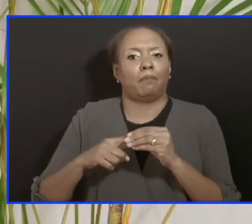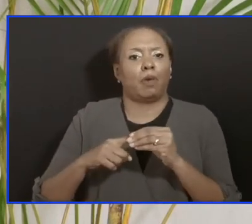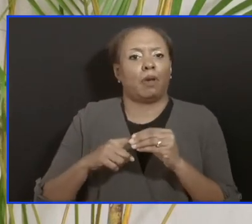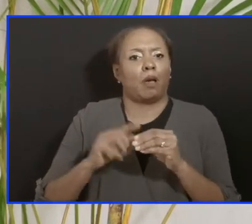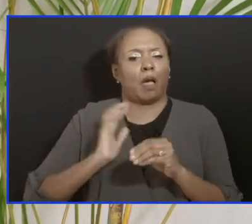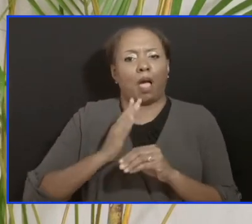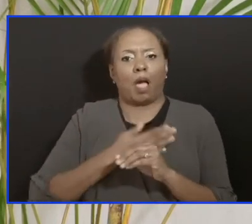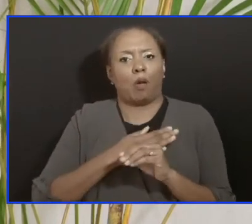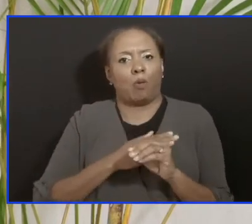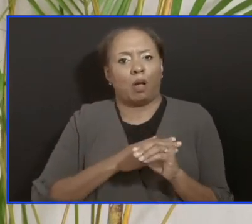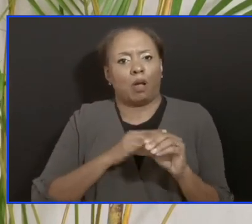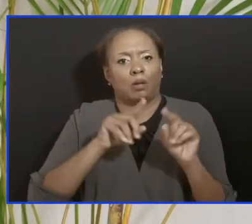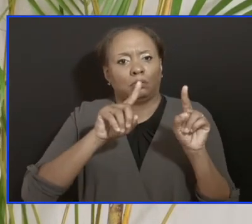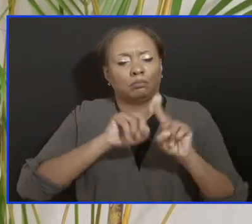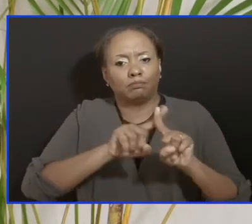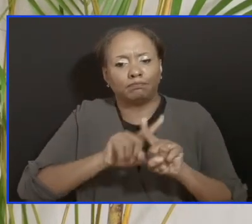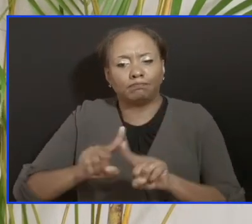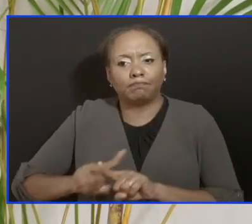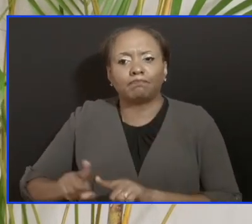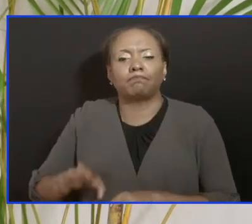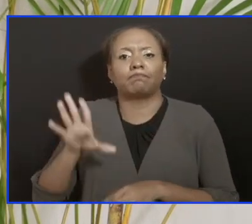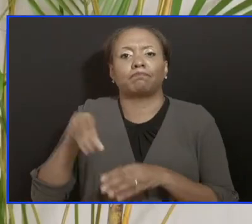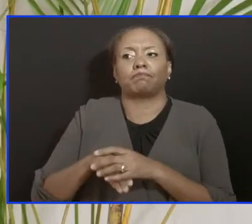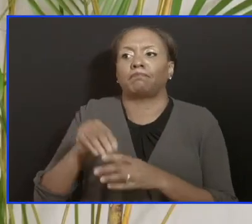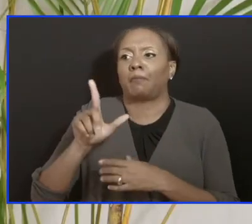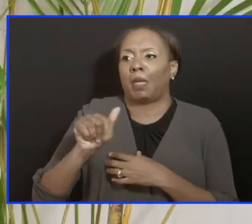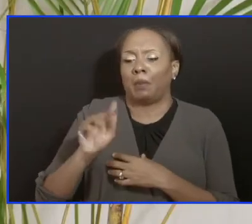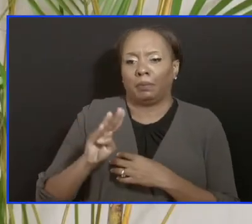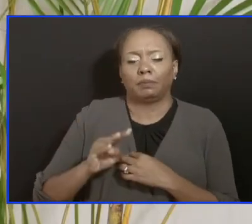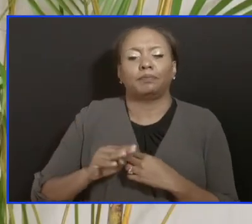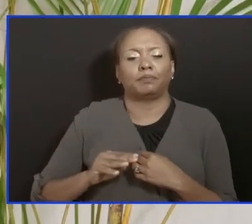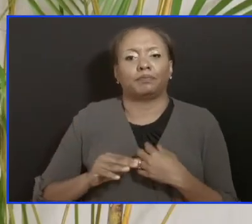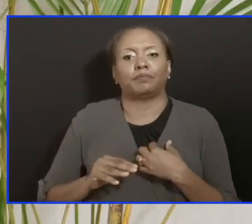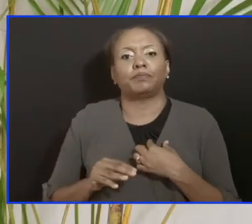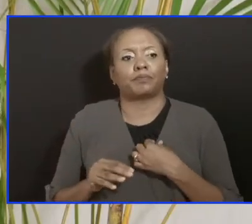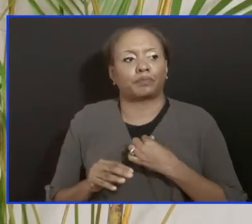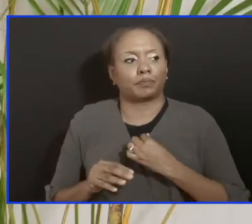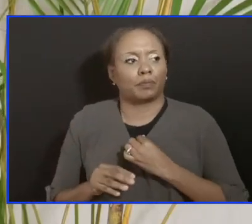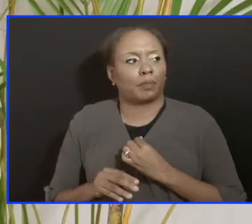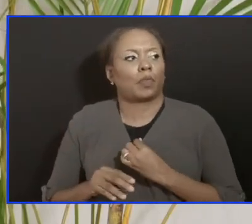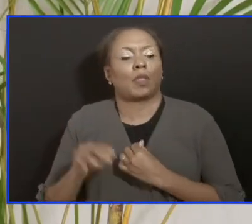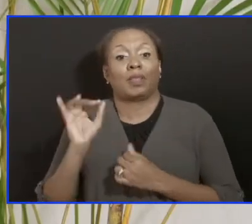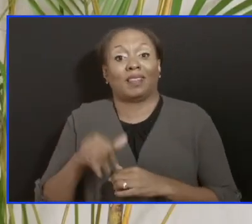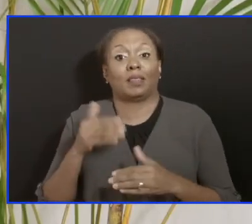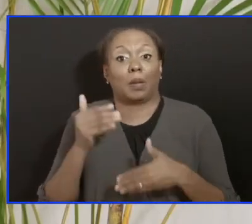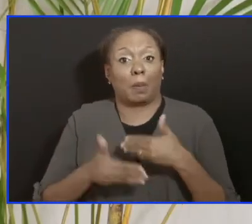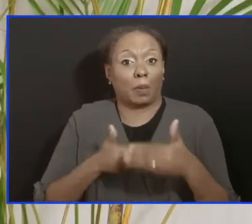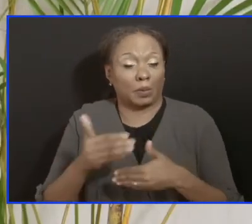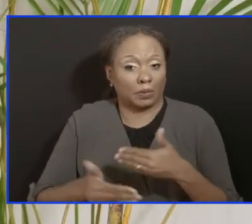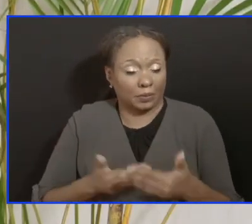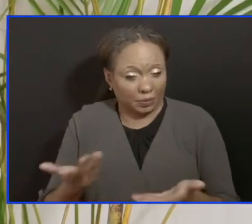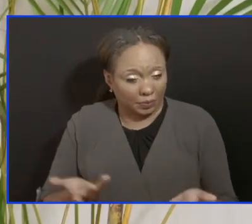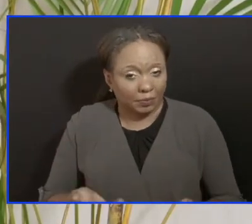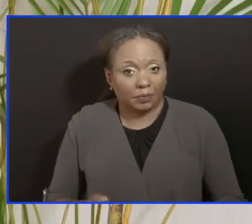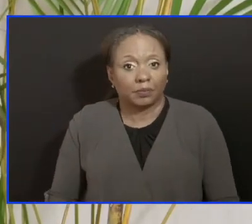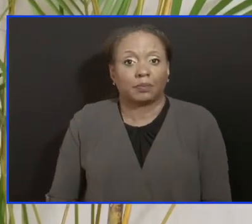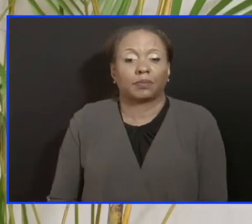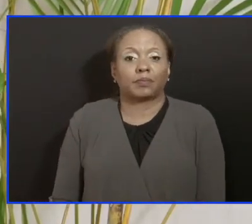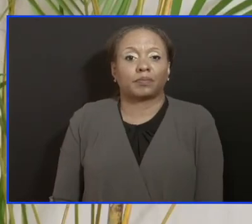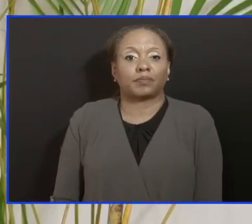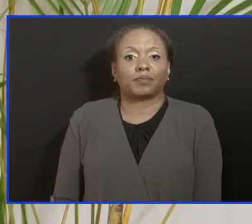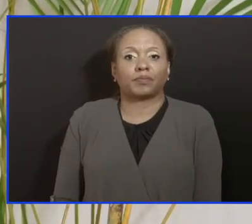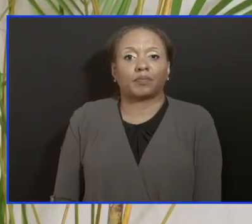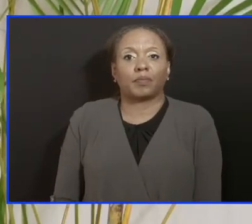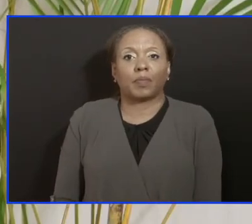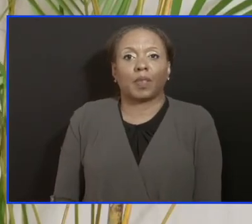Santos Public Health Laboratory. And so this is part of that process. Now, it does not mean that if the